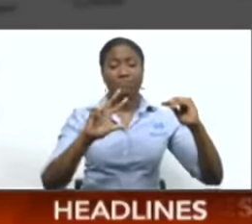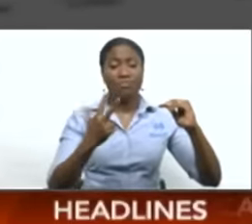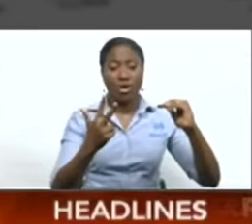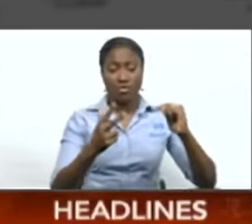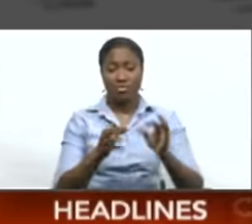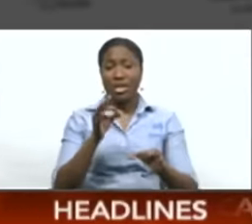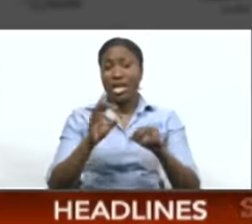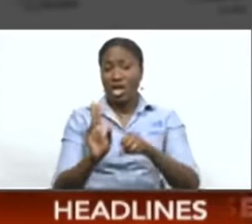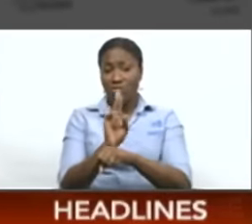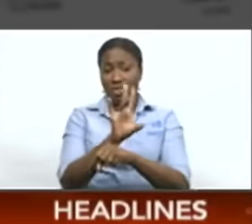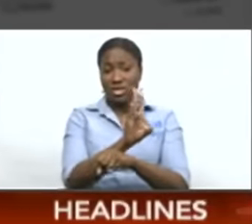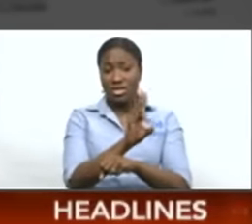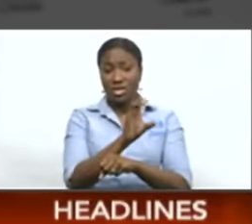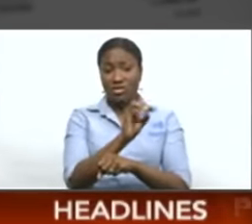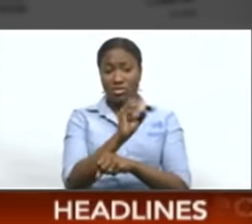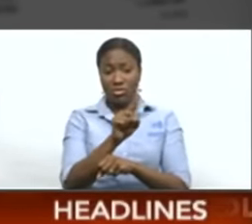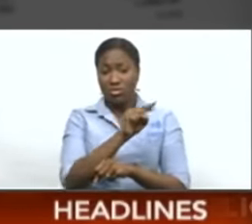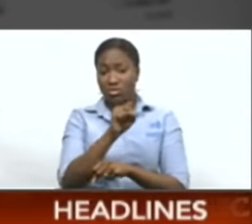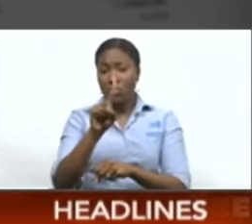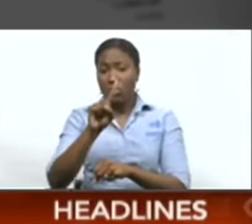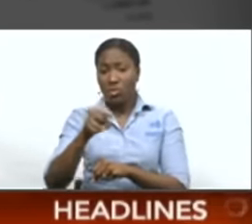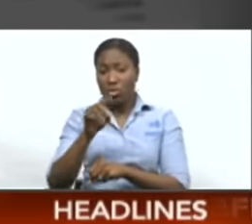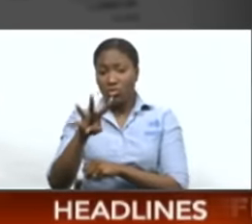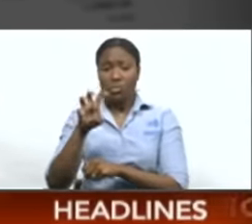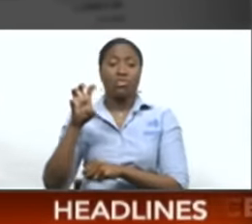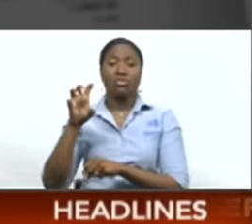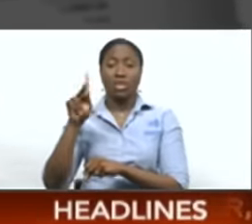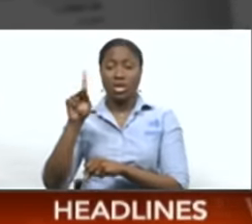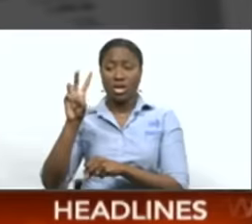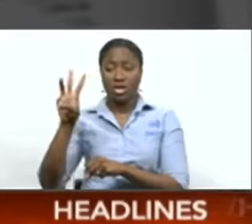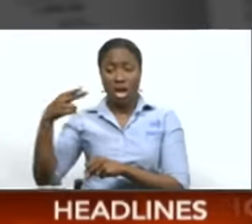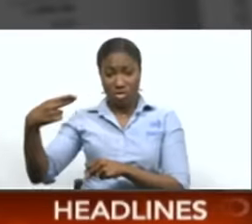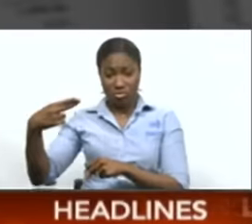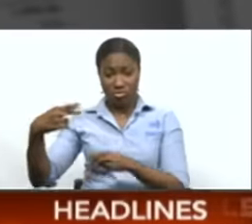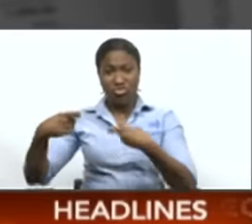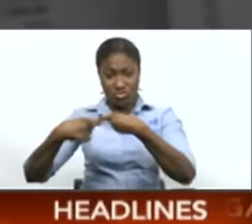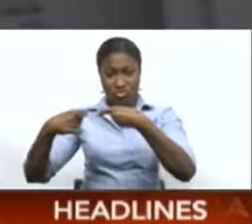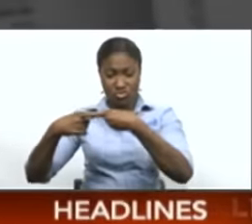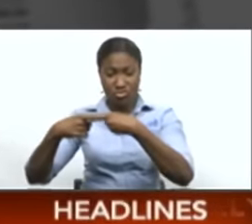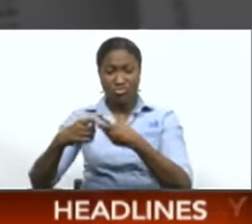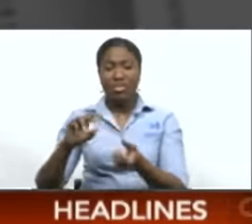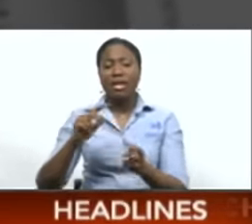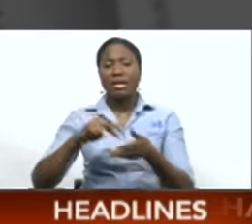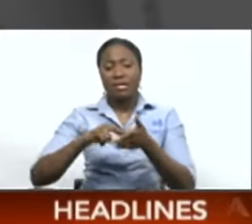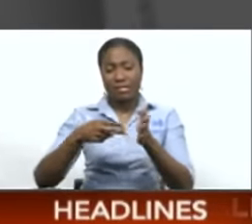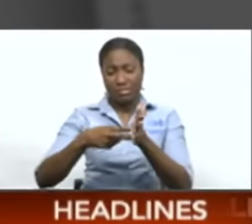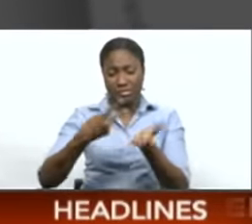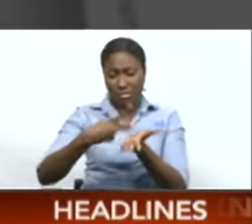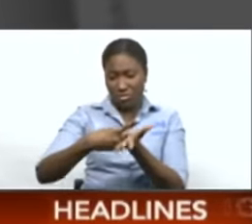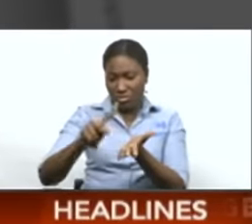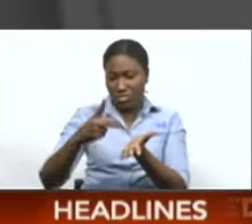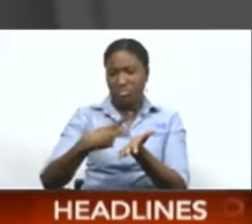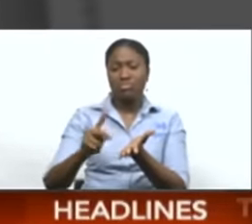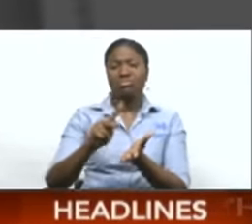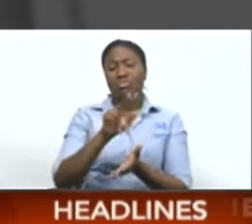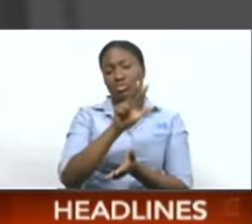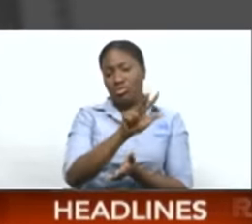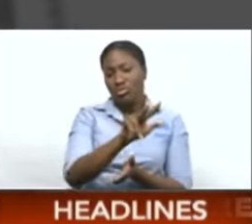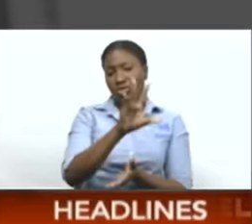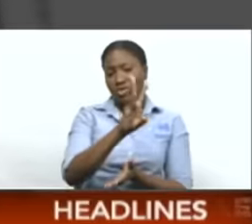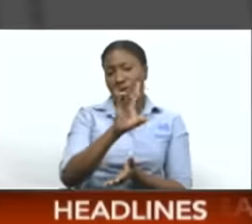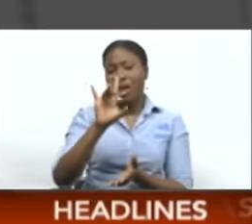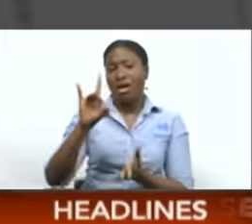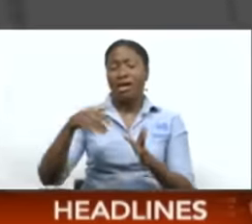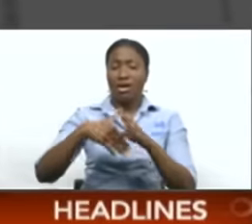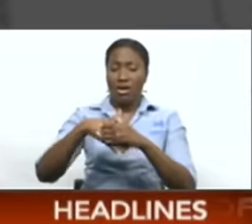of 700 to 1,400 kilowatts. That covers my next 700 kilowatts of use. Therefore, 700 by the new rate of